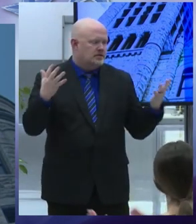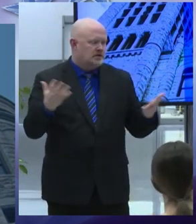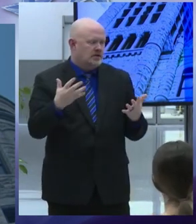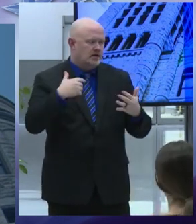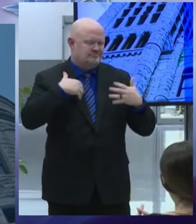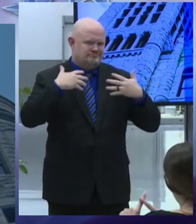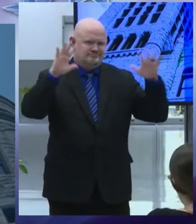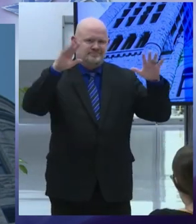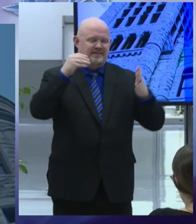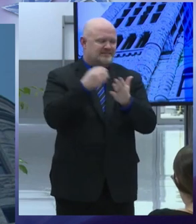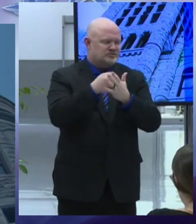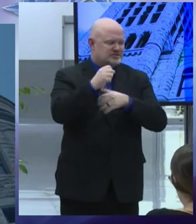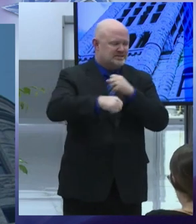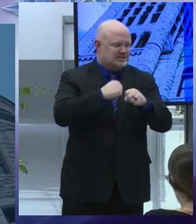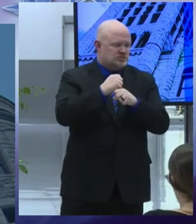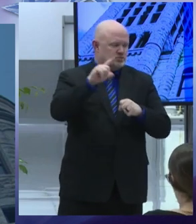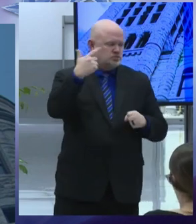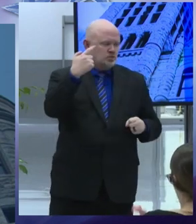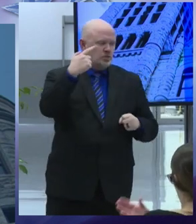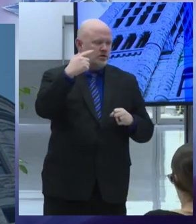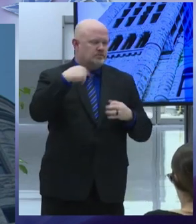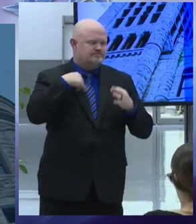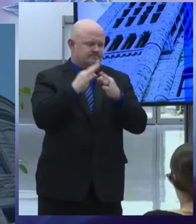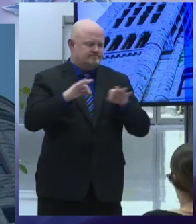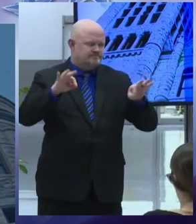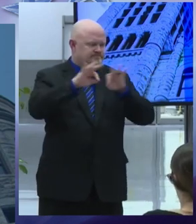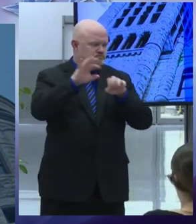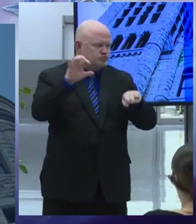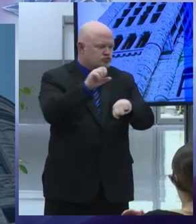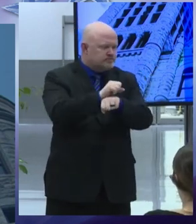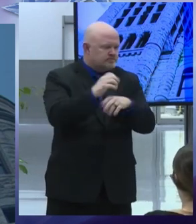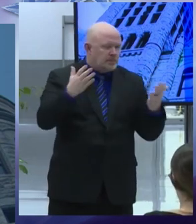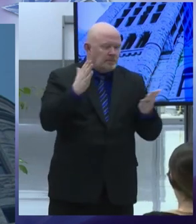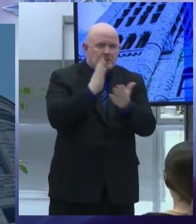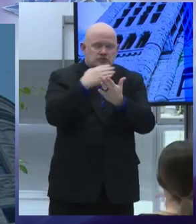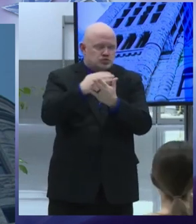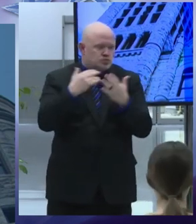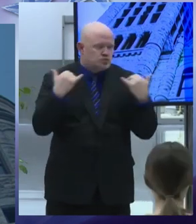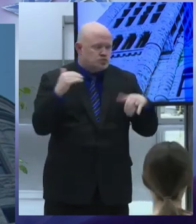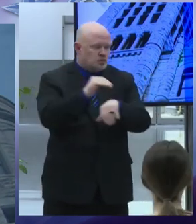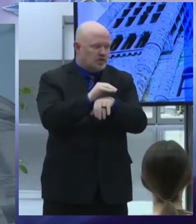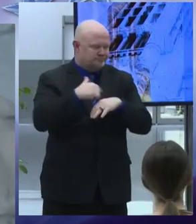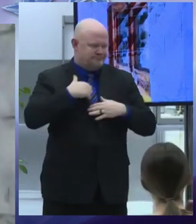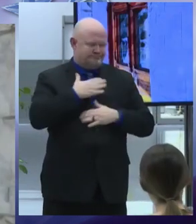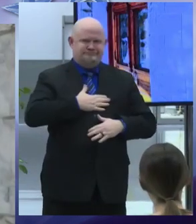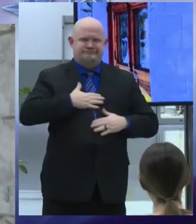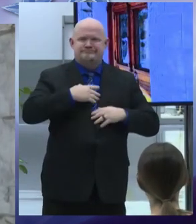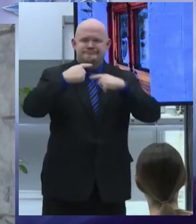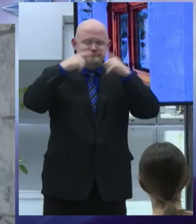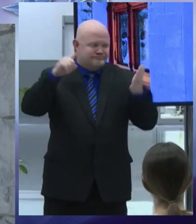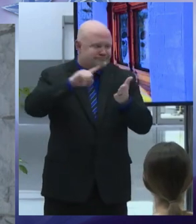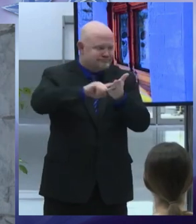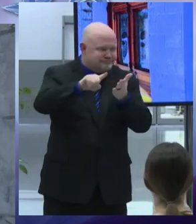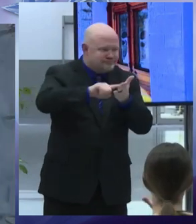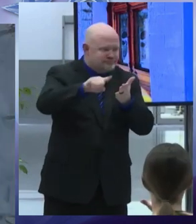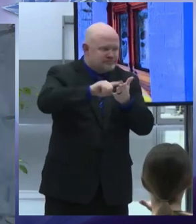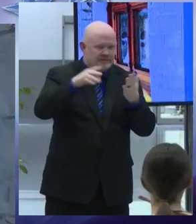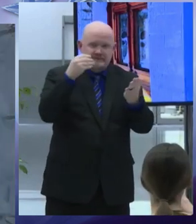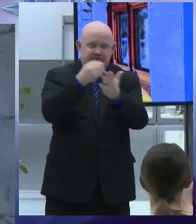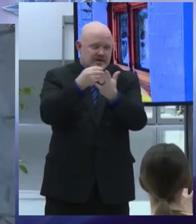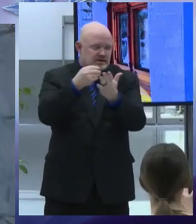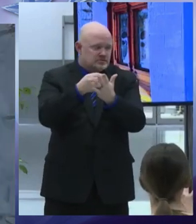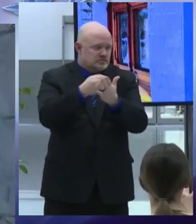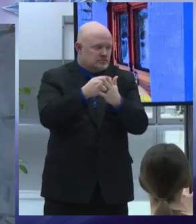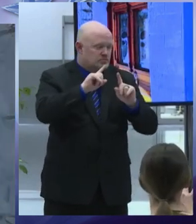tonight i am pleased to report the audited financial statements show we actually achieved a 38 million dollar surplus